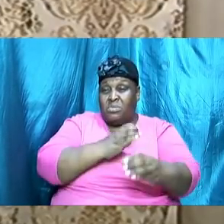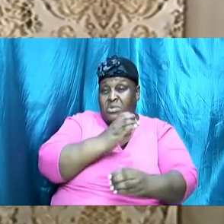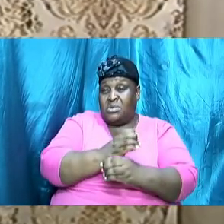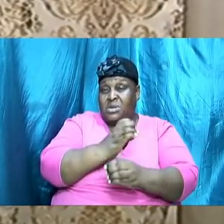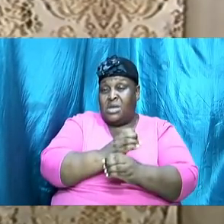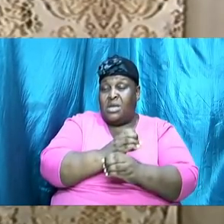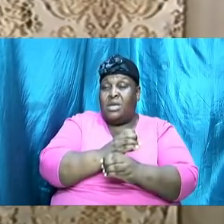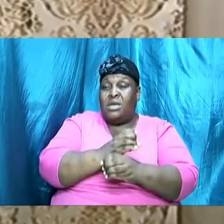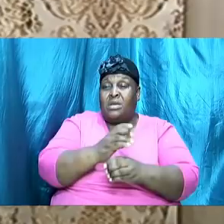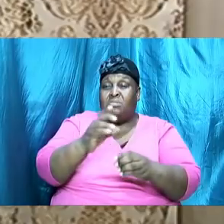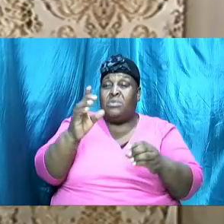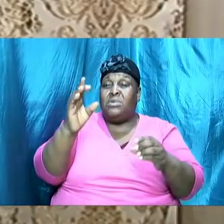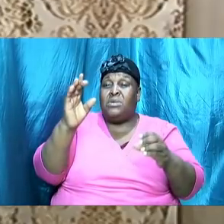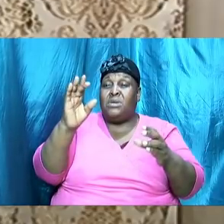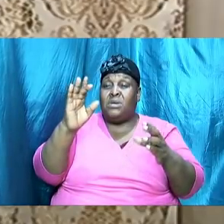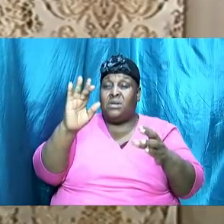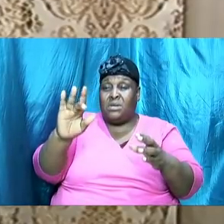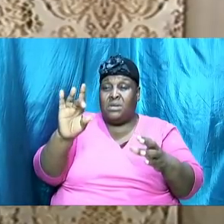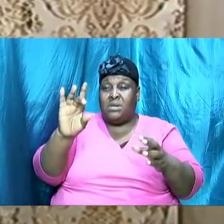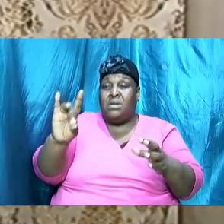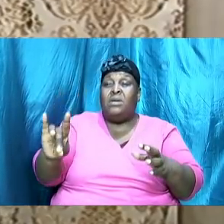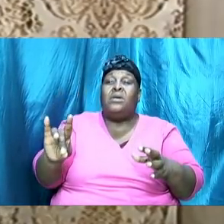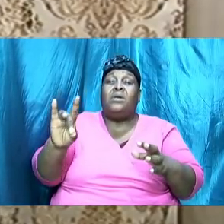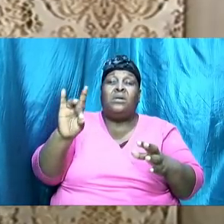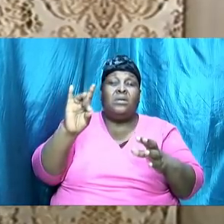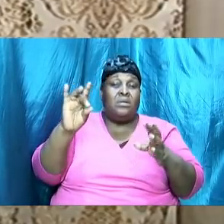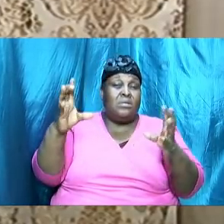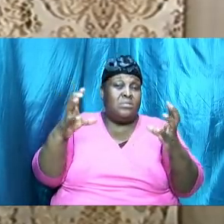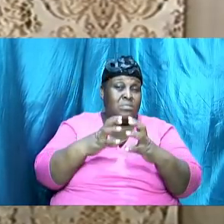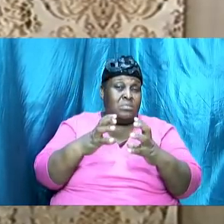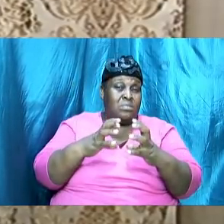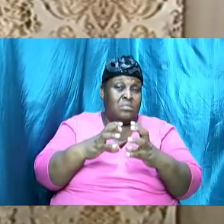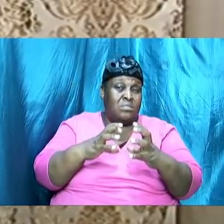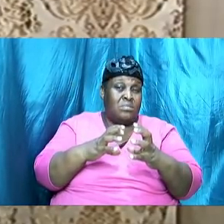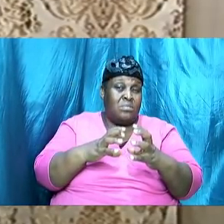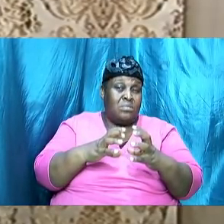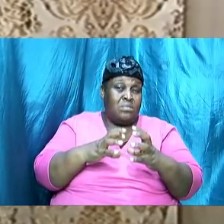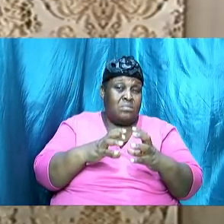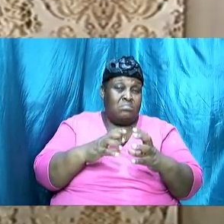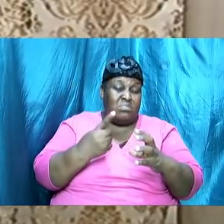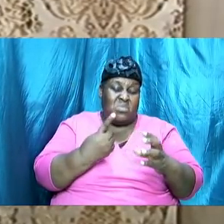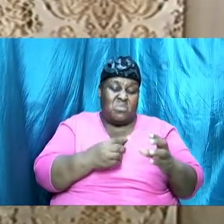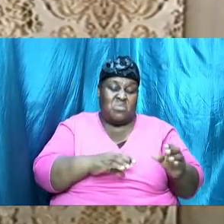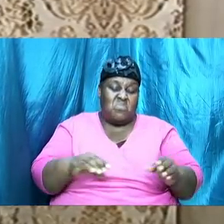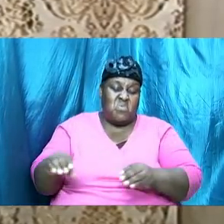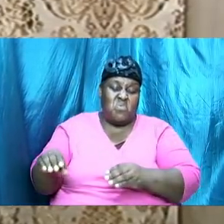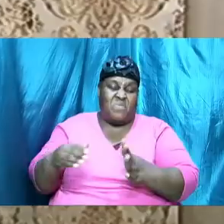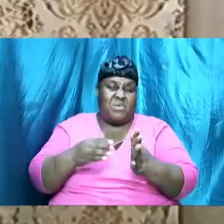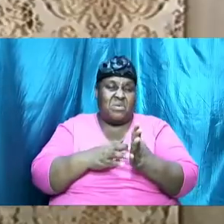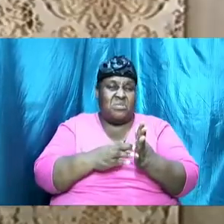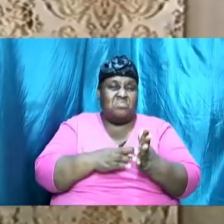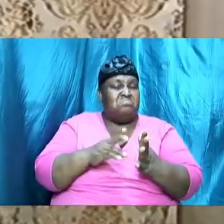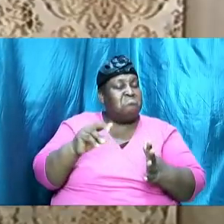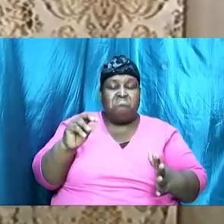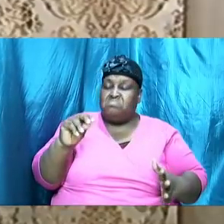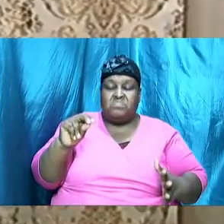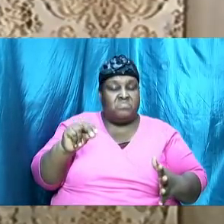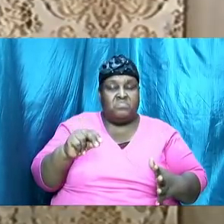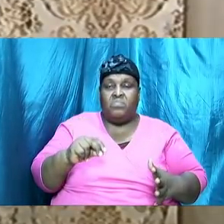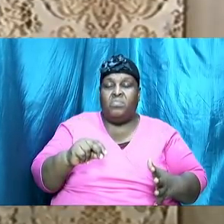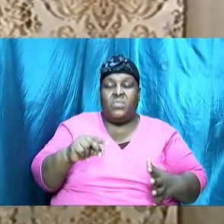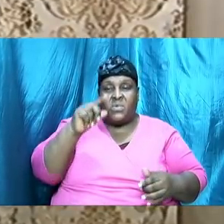until 9 and we wouldn't want to shift that only to shift it again afterwards so it was agreed